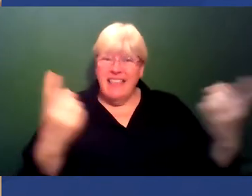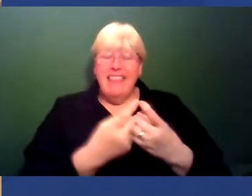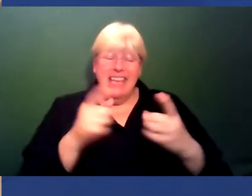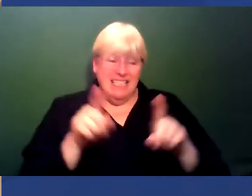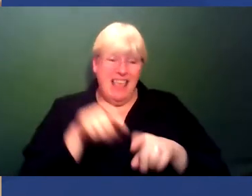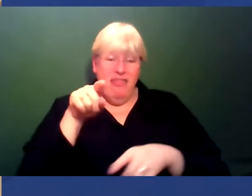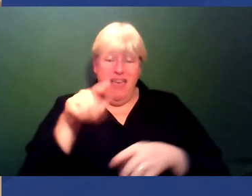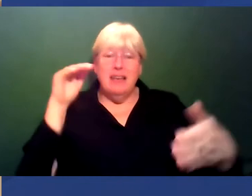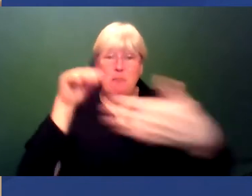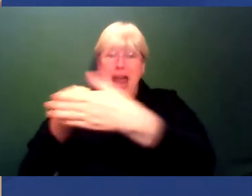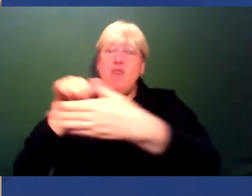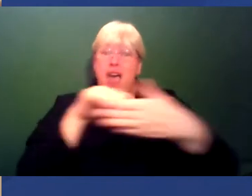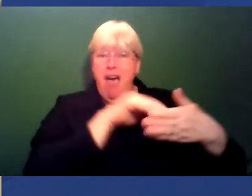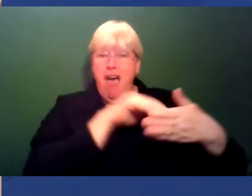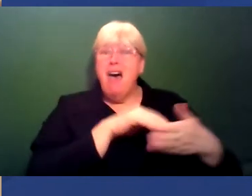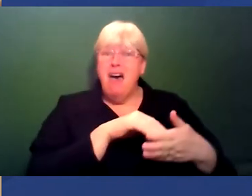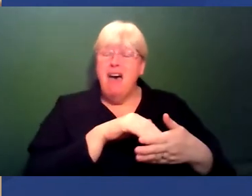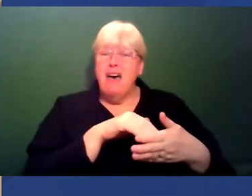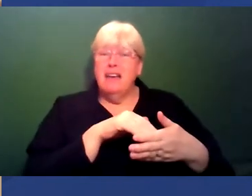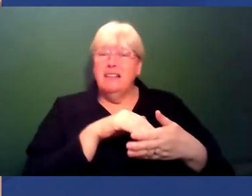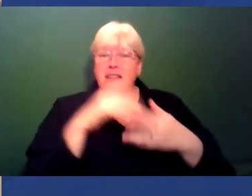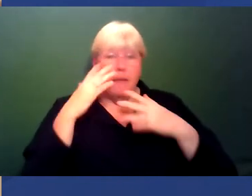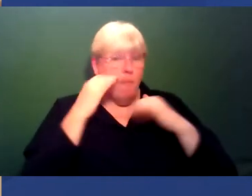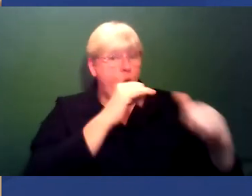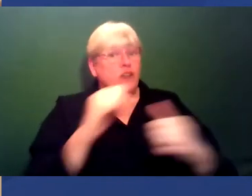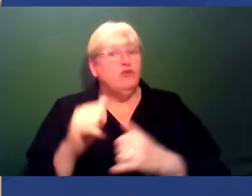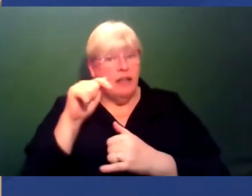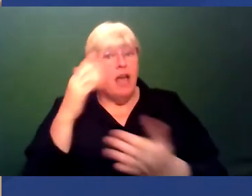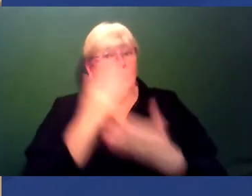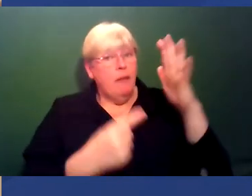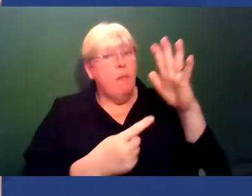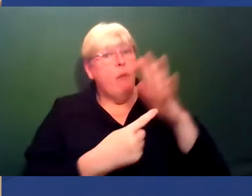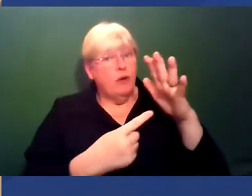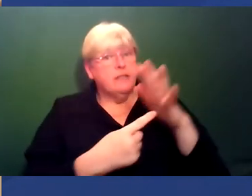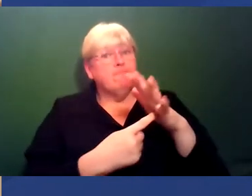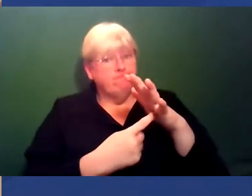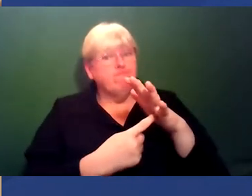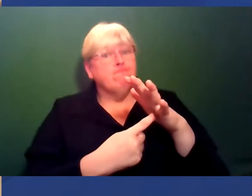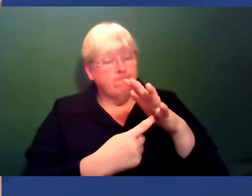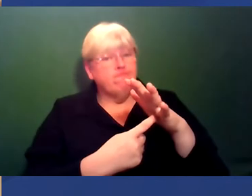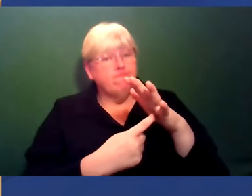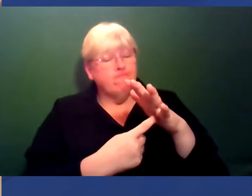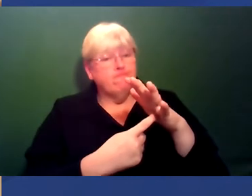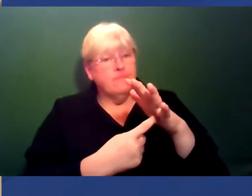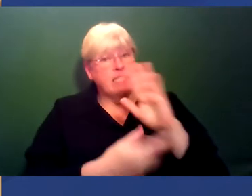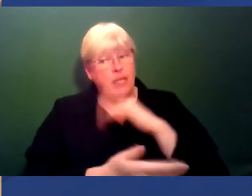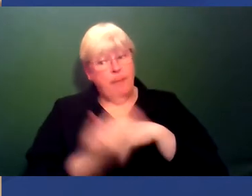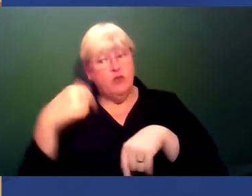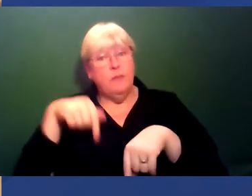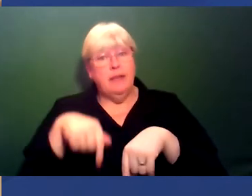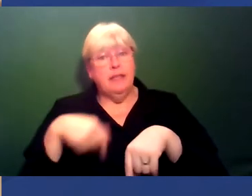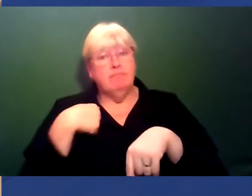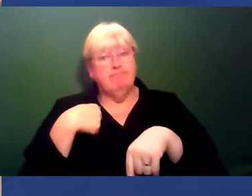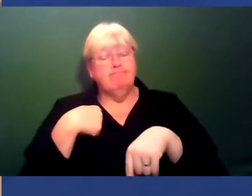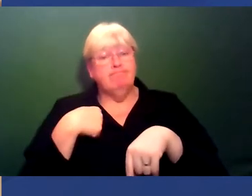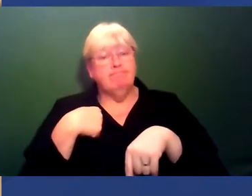way. And monitoring it is important, right? Because that's the argument that's come back to me at times. There's, oh, but,